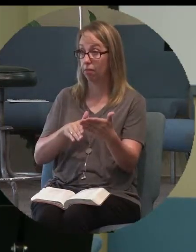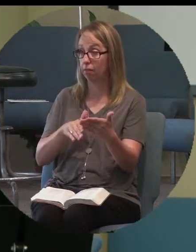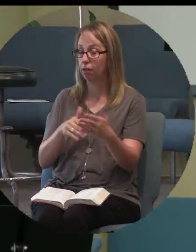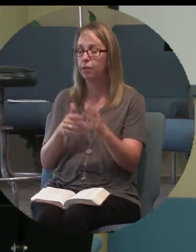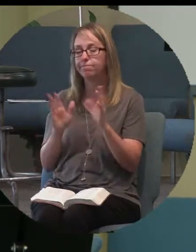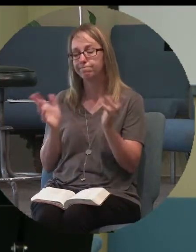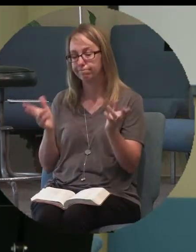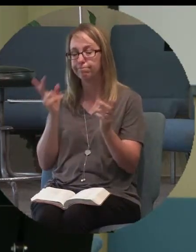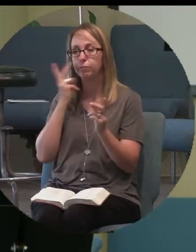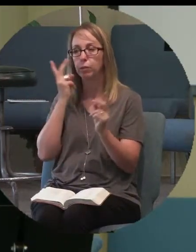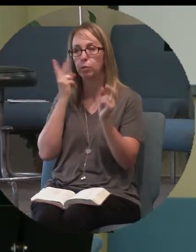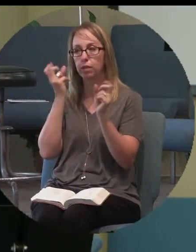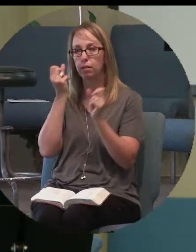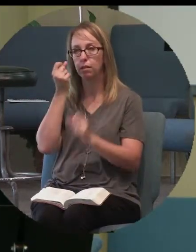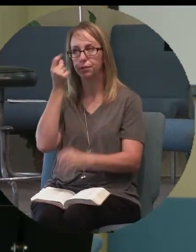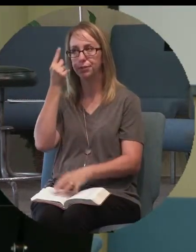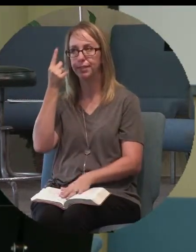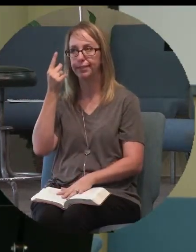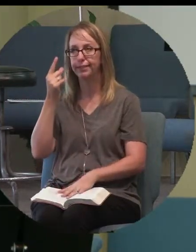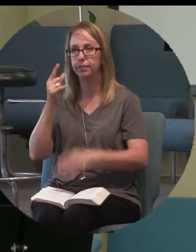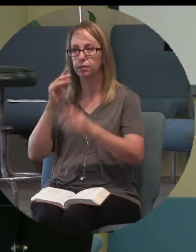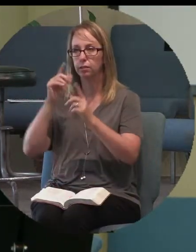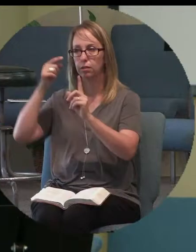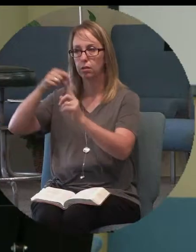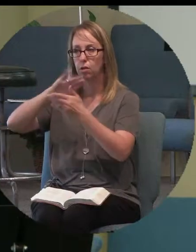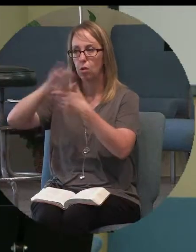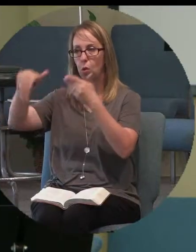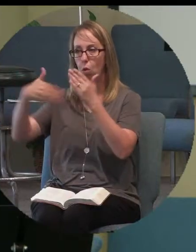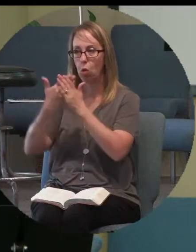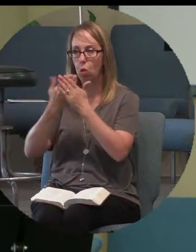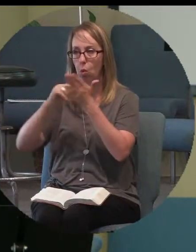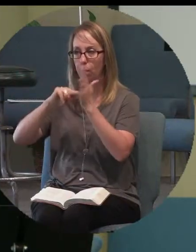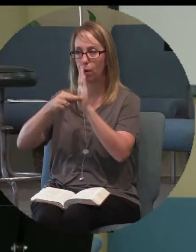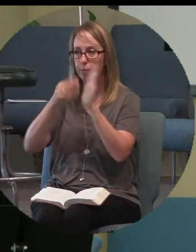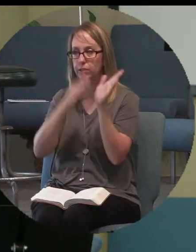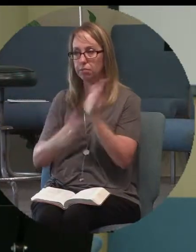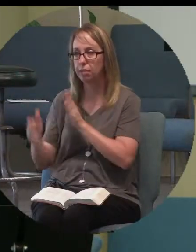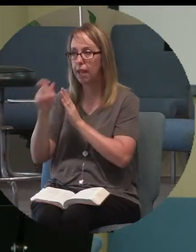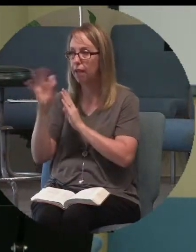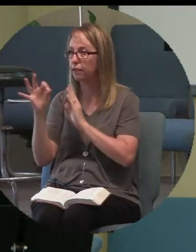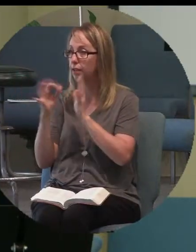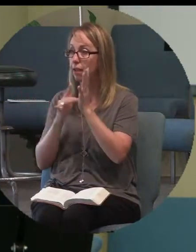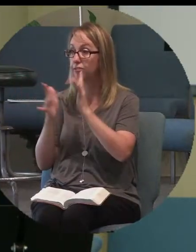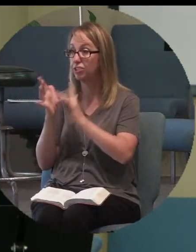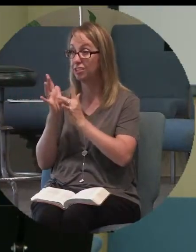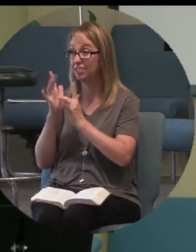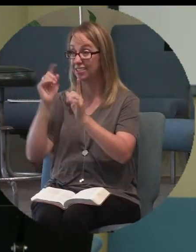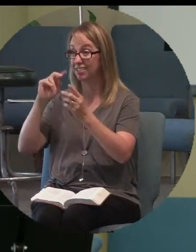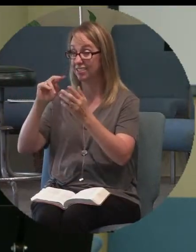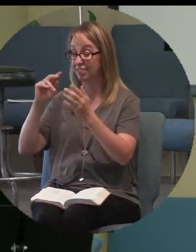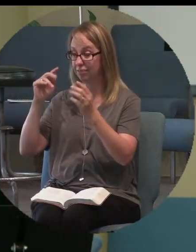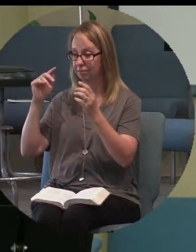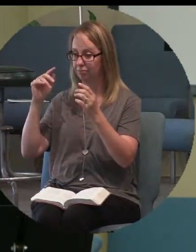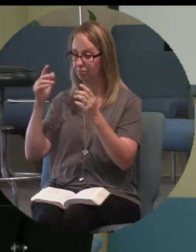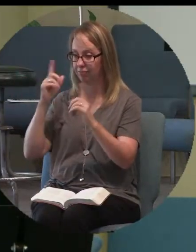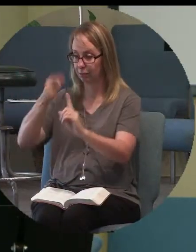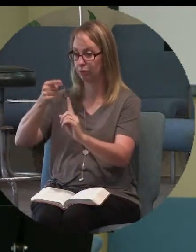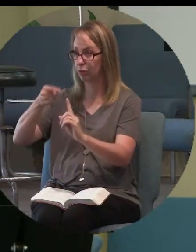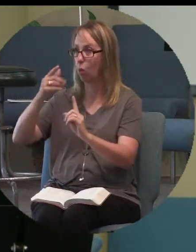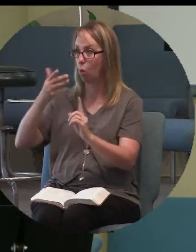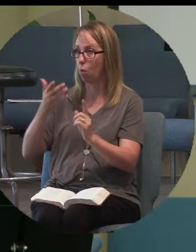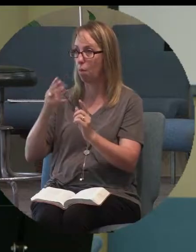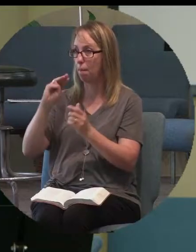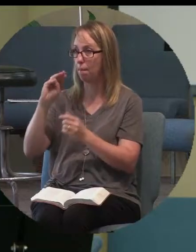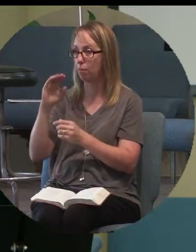we see the culmination of God's purpose and God's plan for what Jesus had intended. Because when he looked